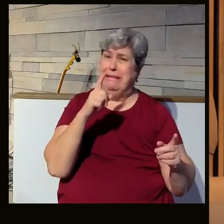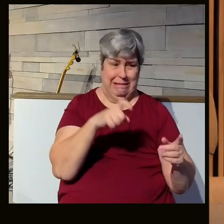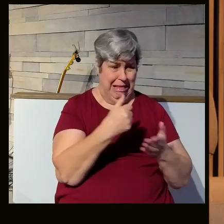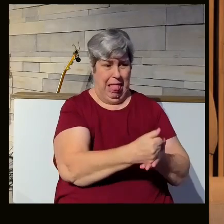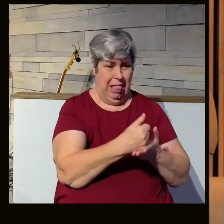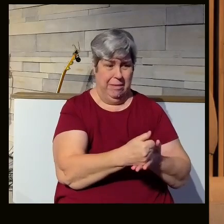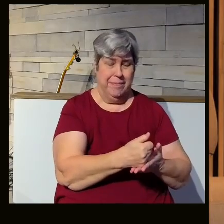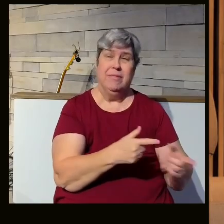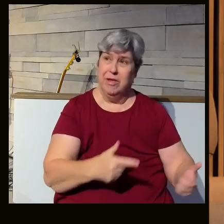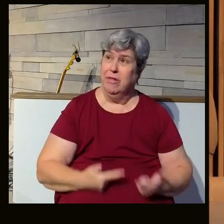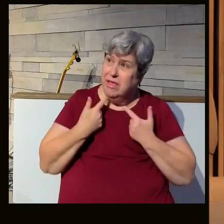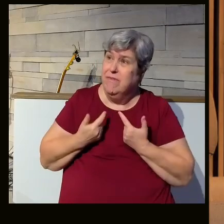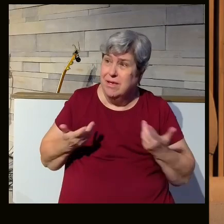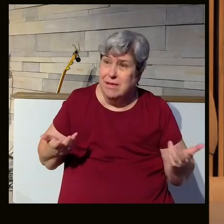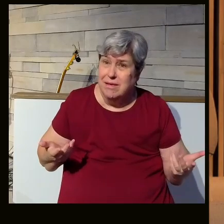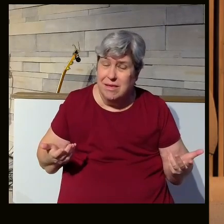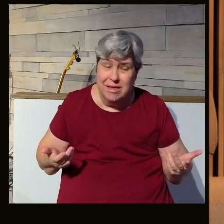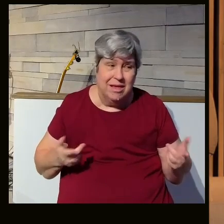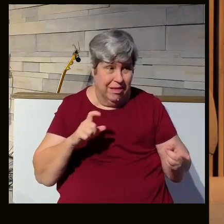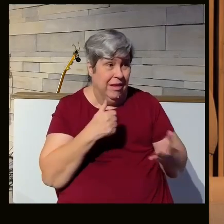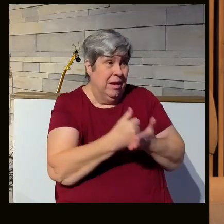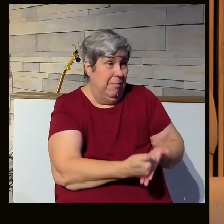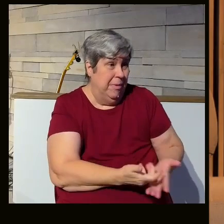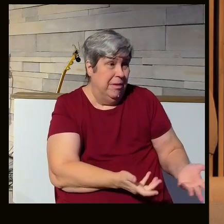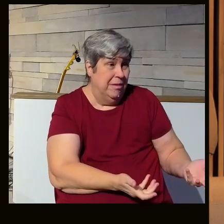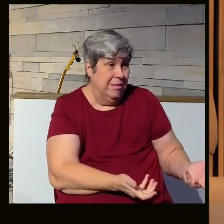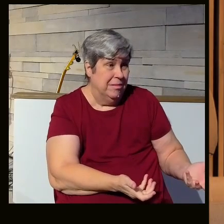of help, they're living life and they need help.